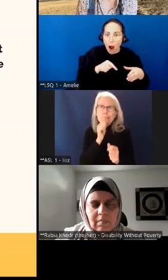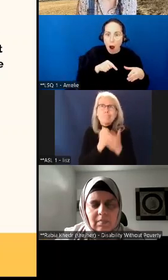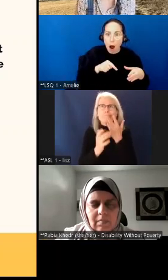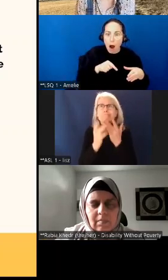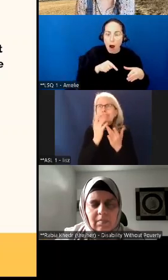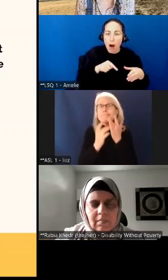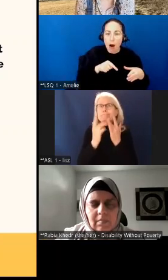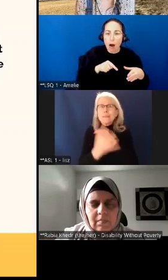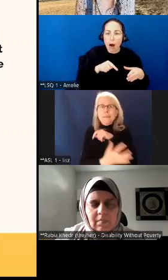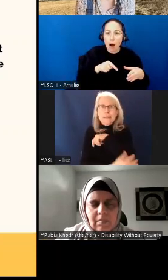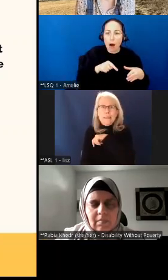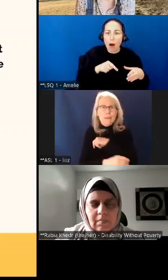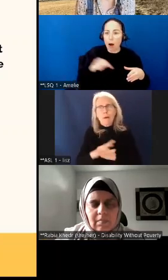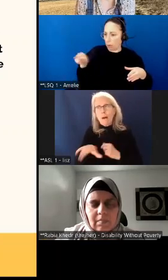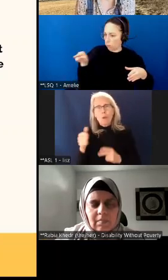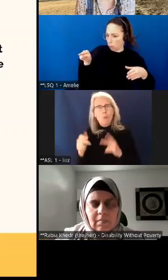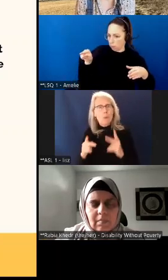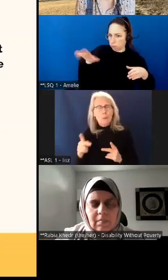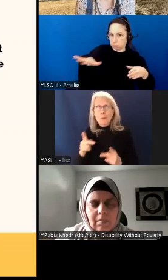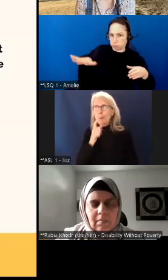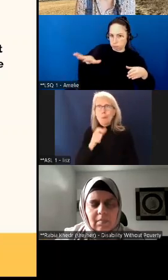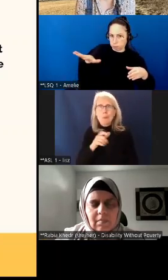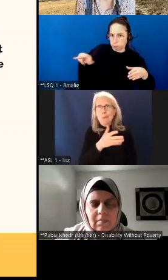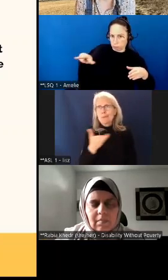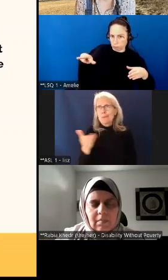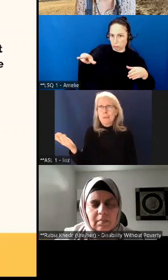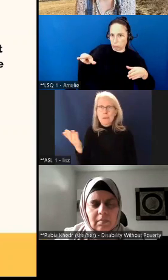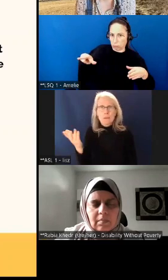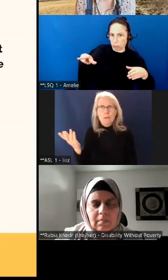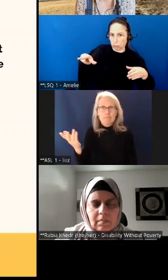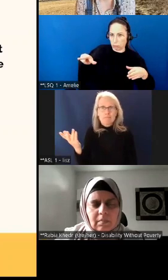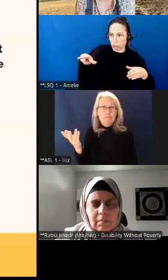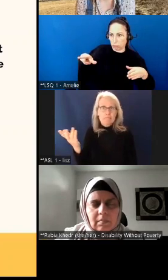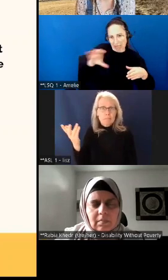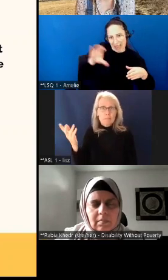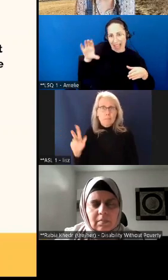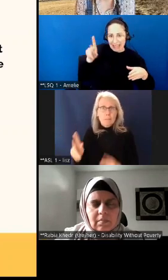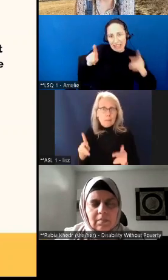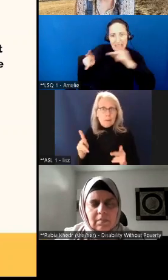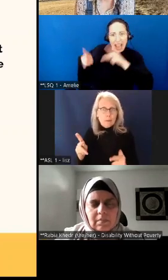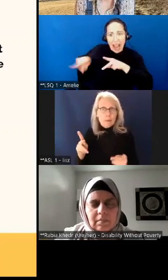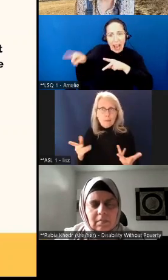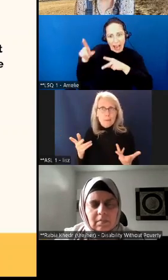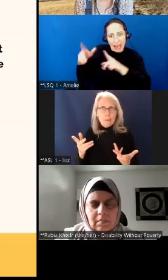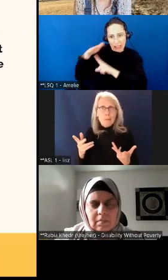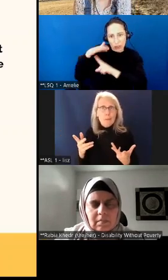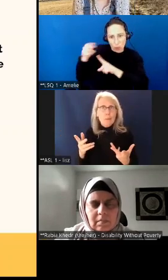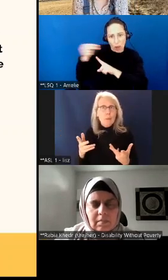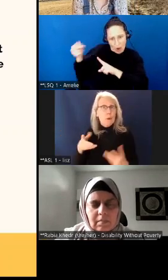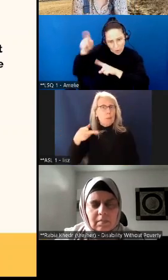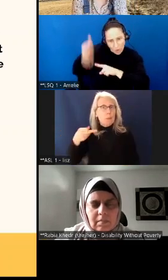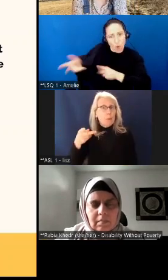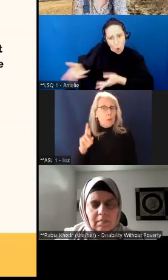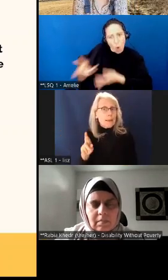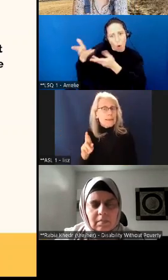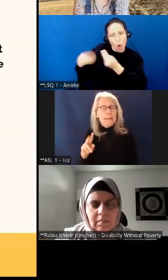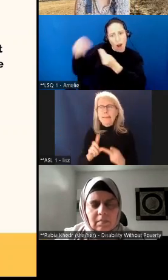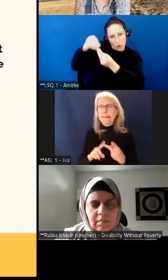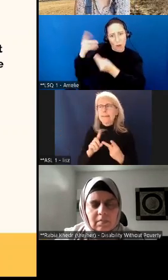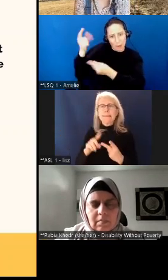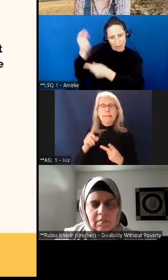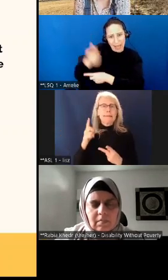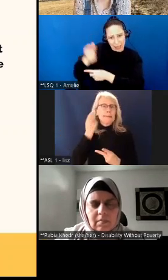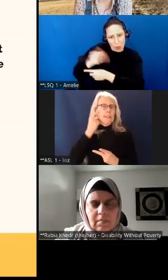that live here in Canada, whether that's people who are permanent residents or recently arrived